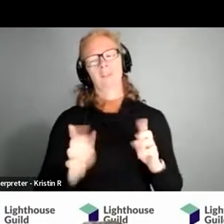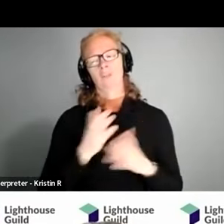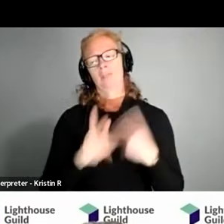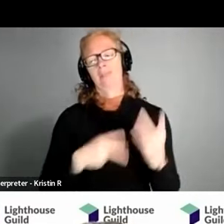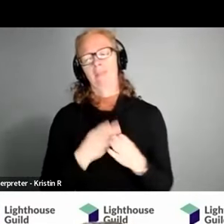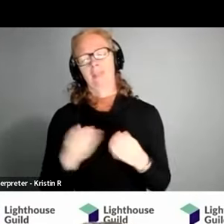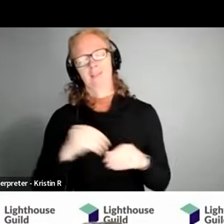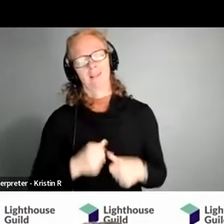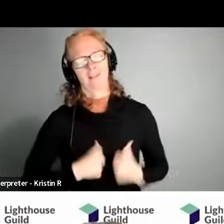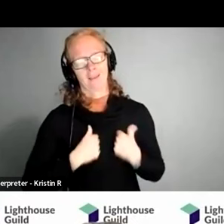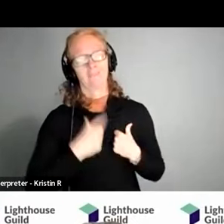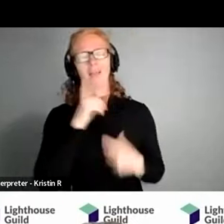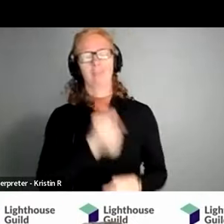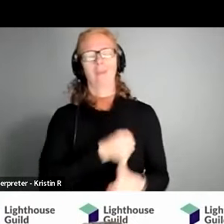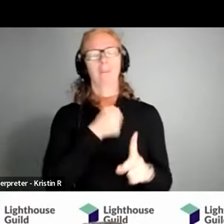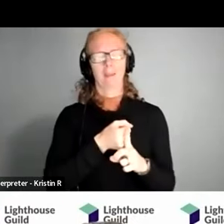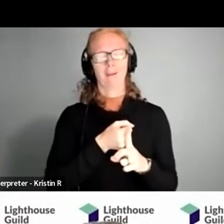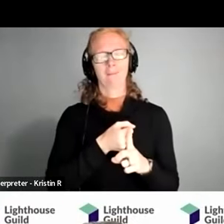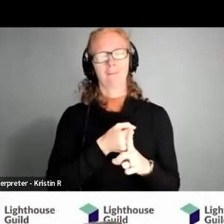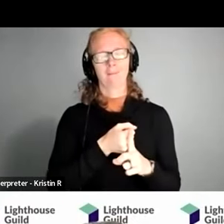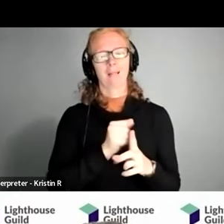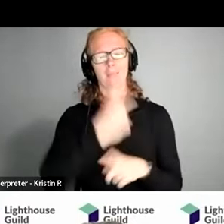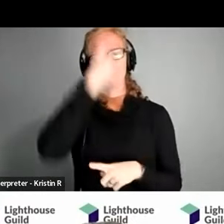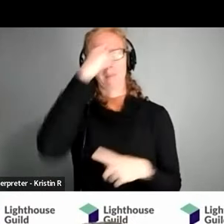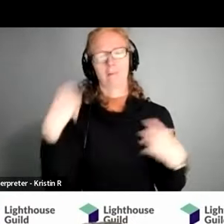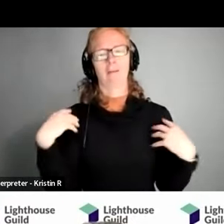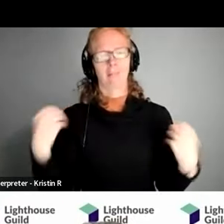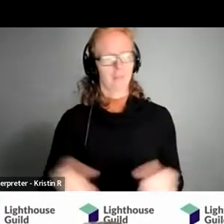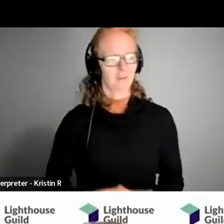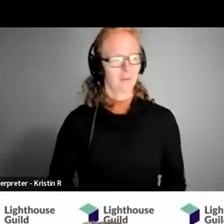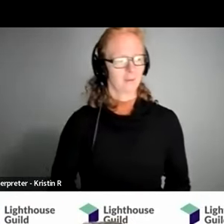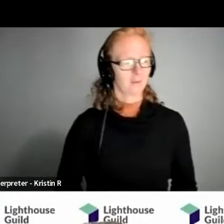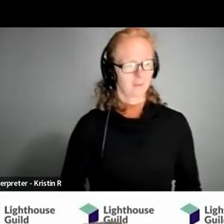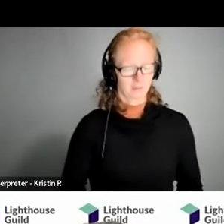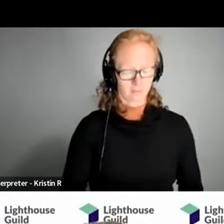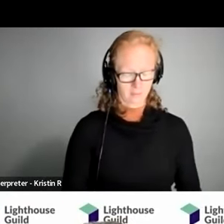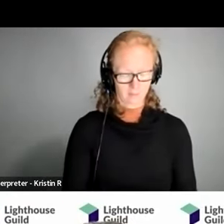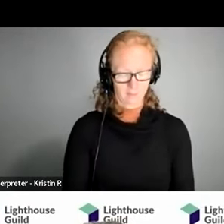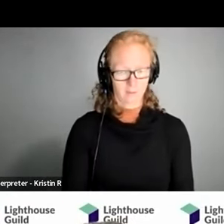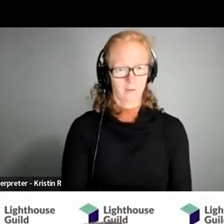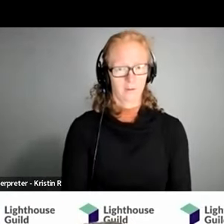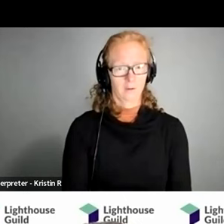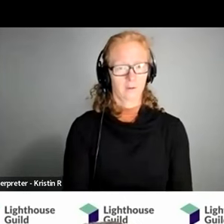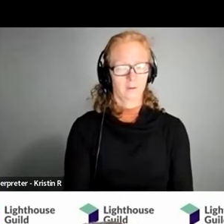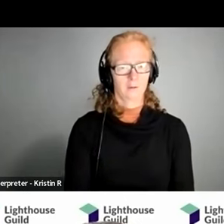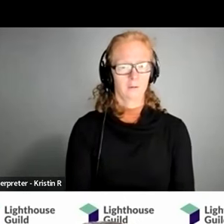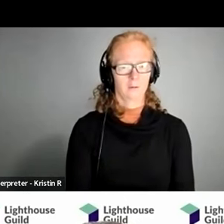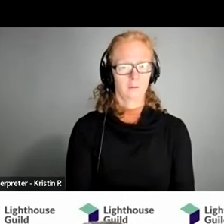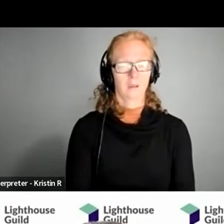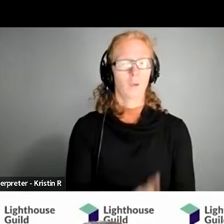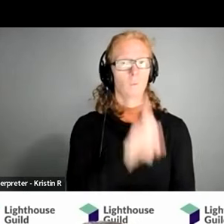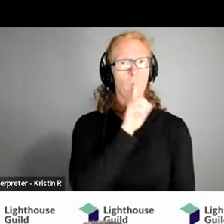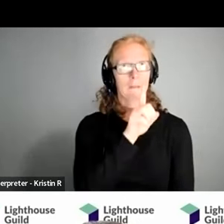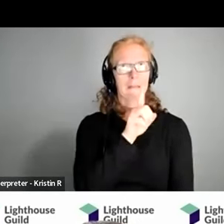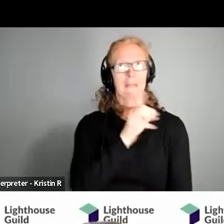the impact on the person's mental health and their loved ones mental health so i'm very very glad